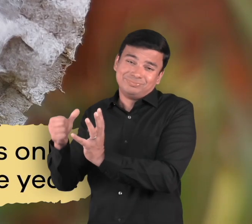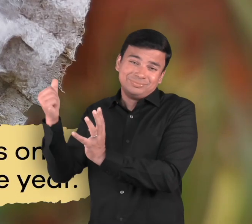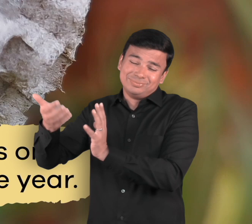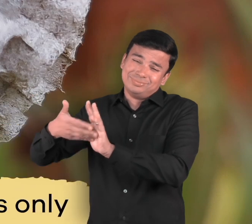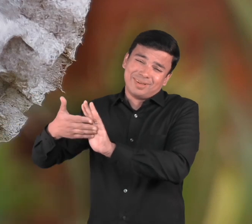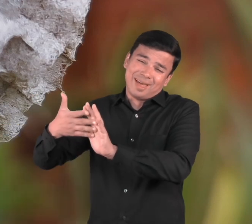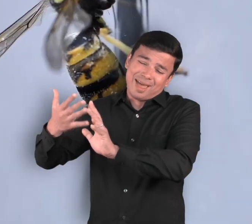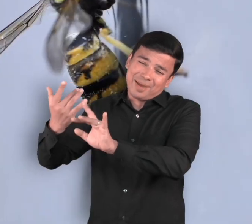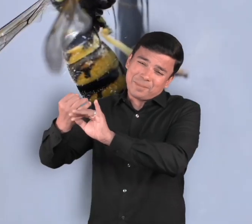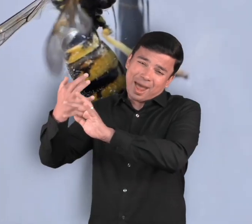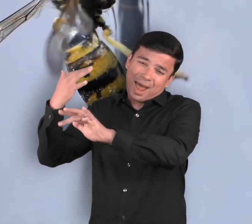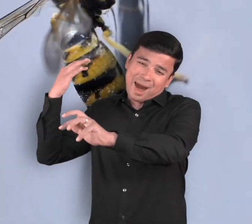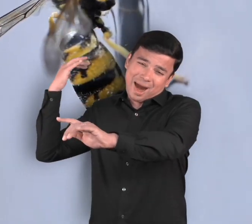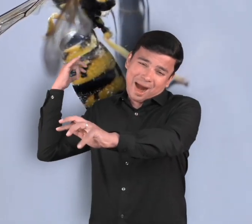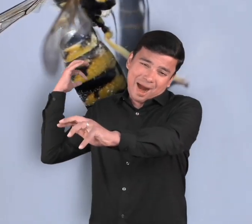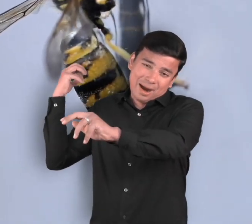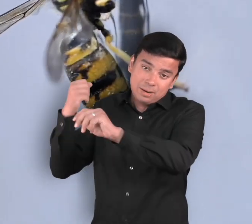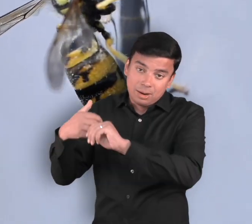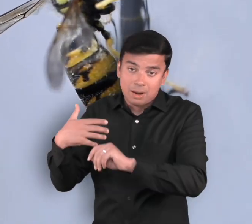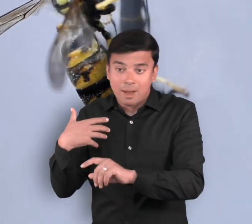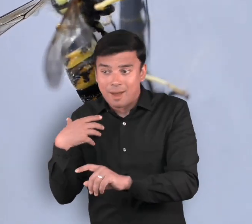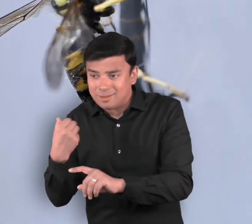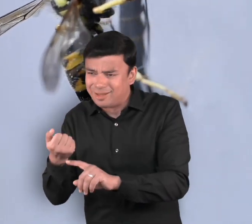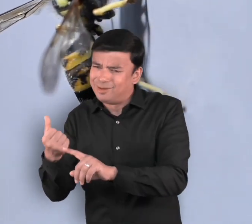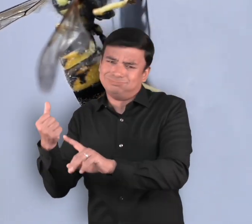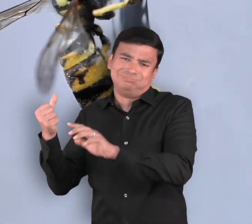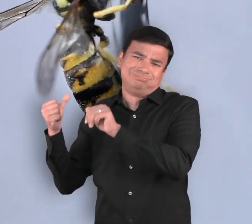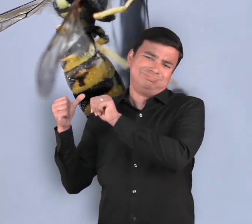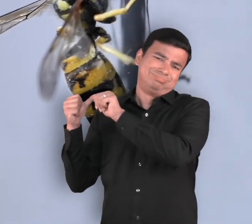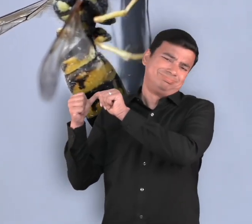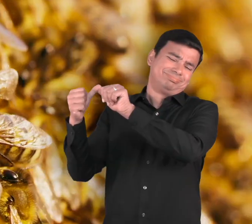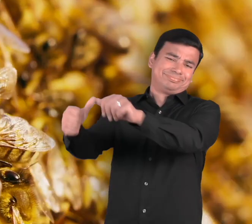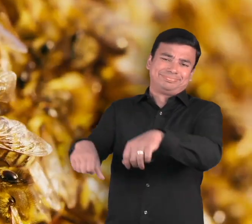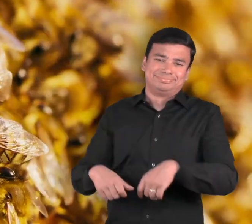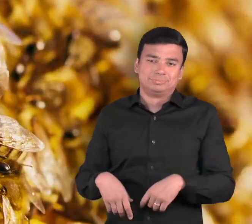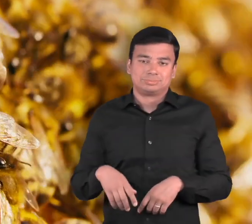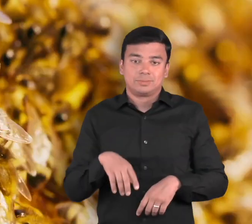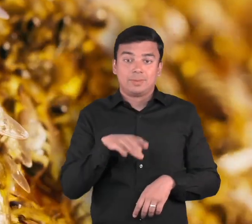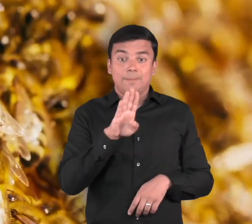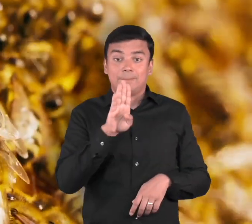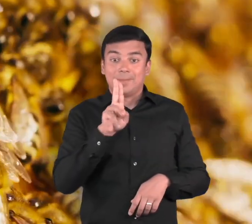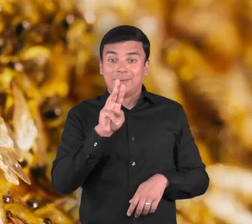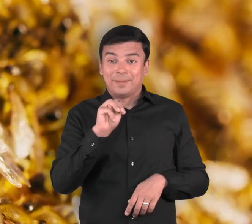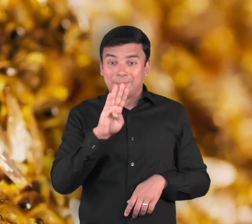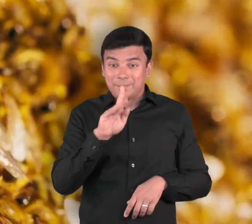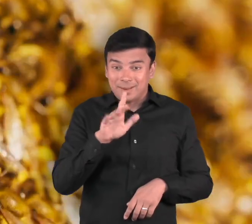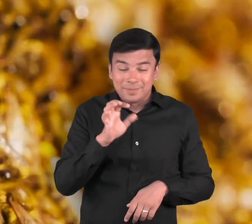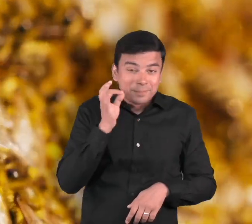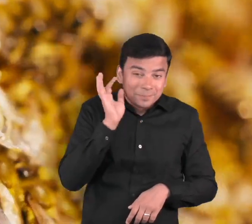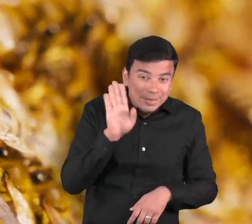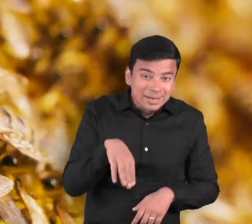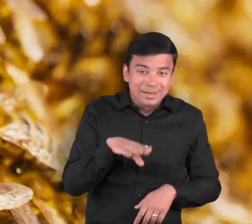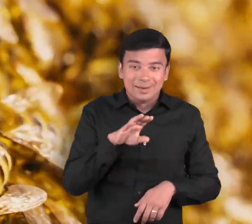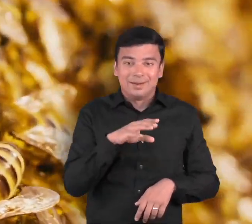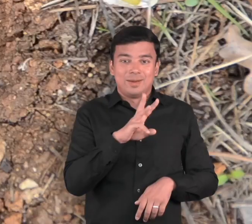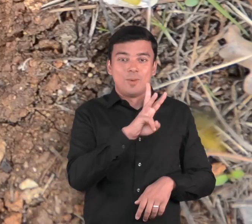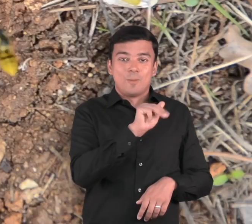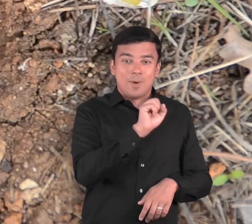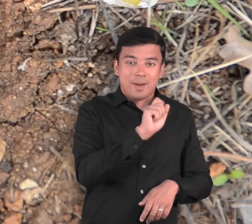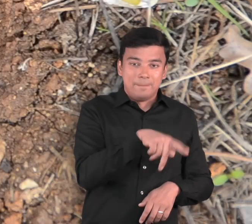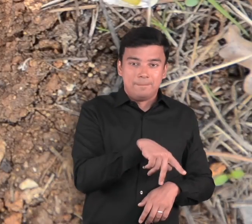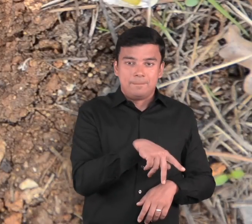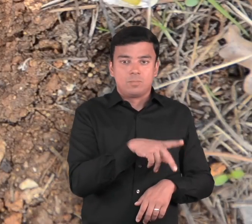one year. This is because they have annual life cycles. Both bees and wasps are social creatures